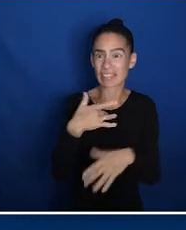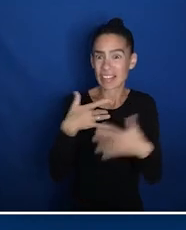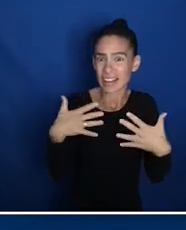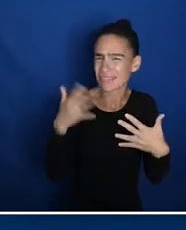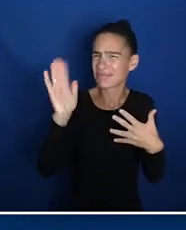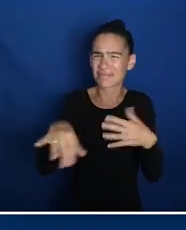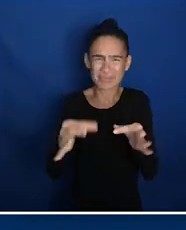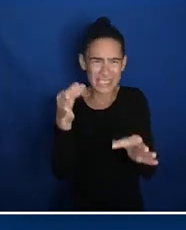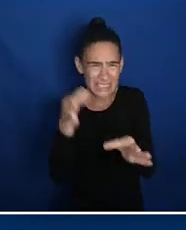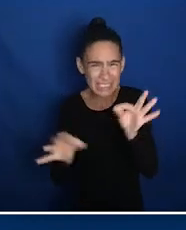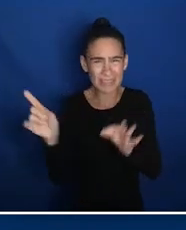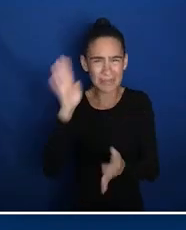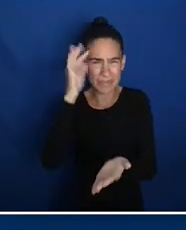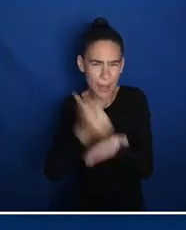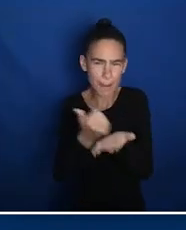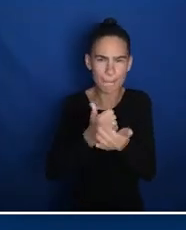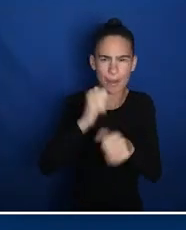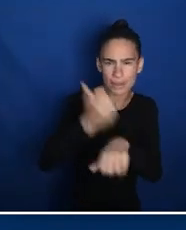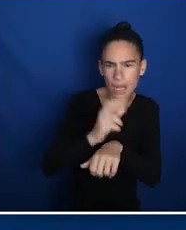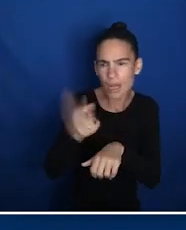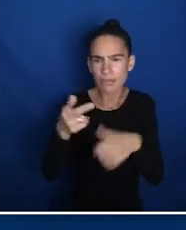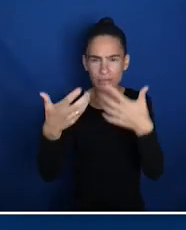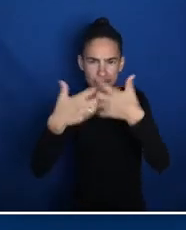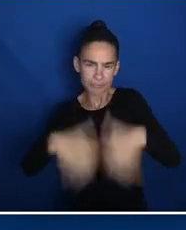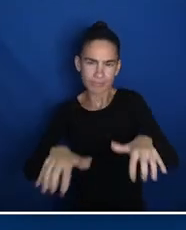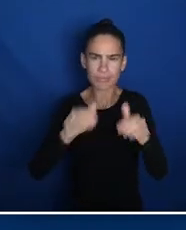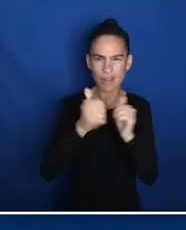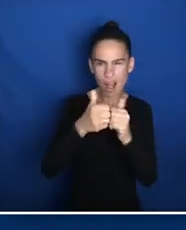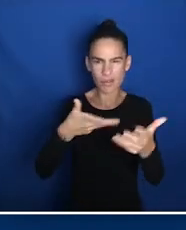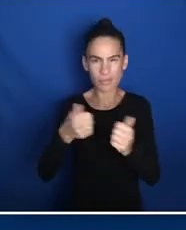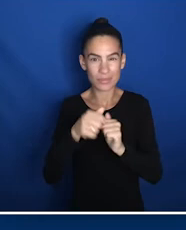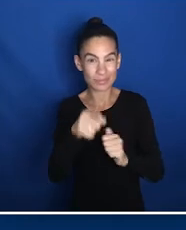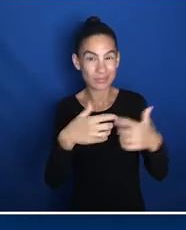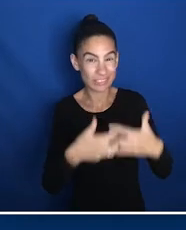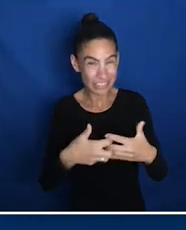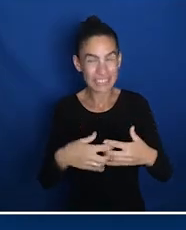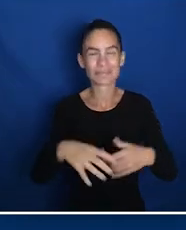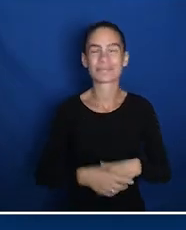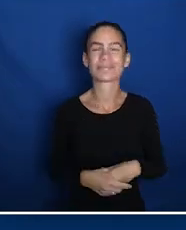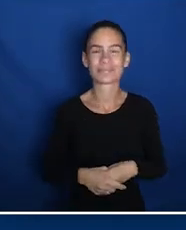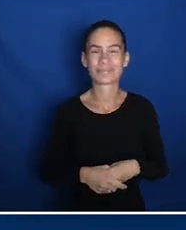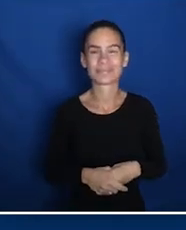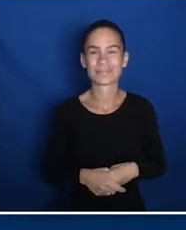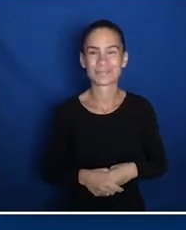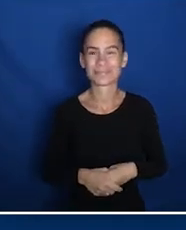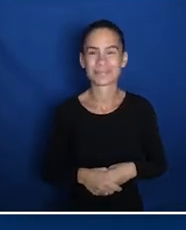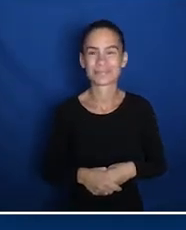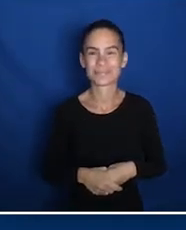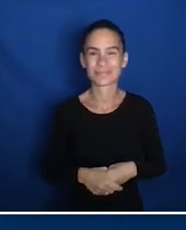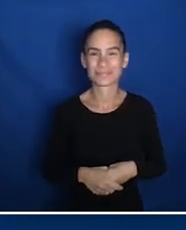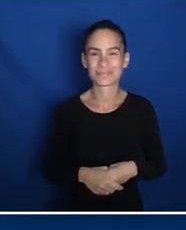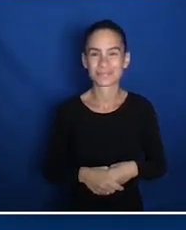simple process. They will help you to get set up and get oriented to the machine and how it works. A poll worker inserts a paper ballot